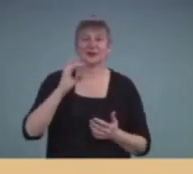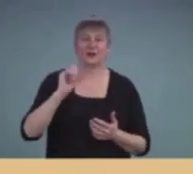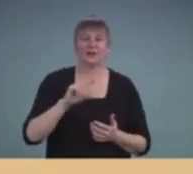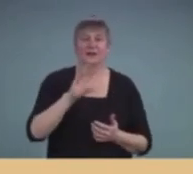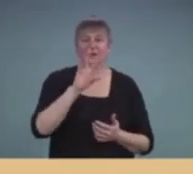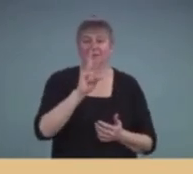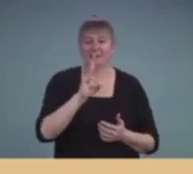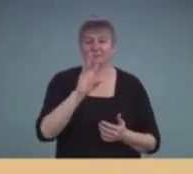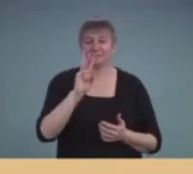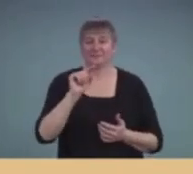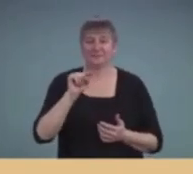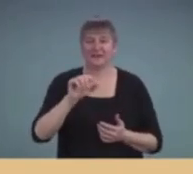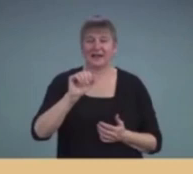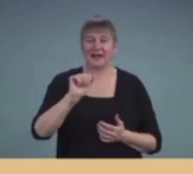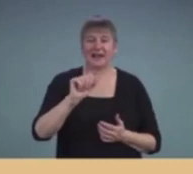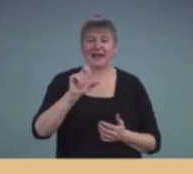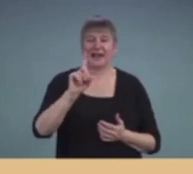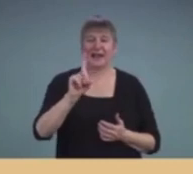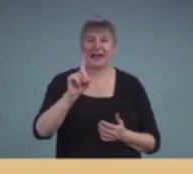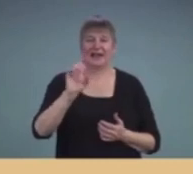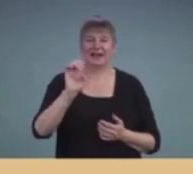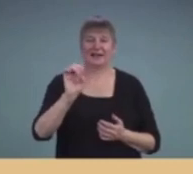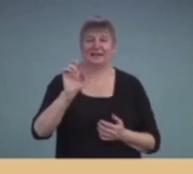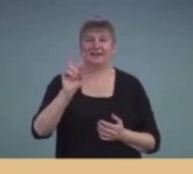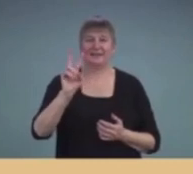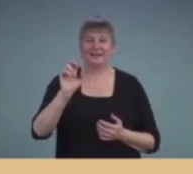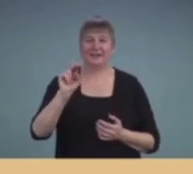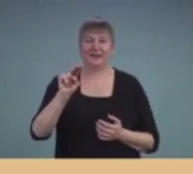.advantage.com.